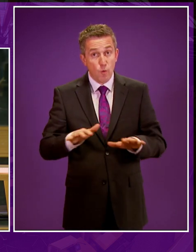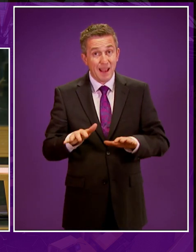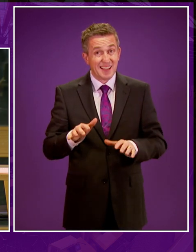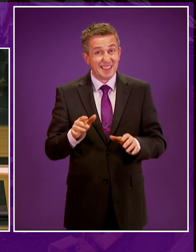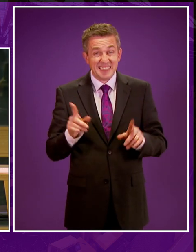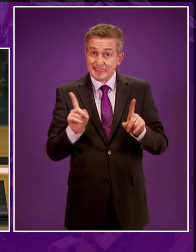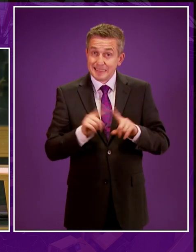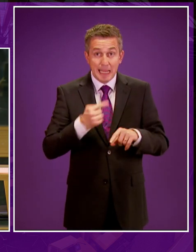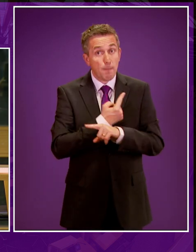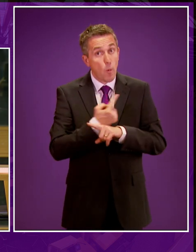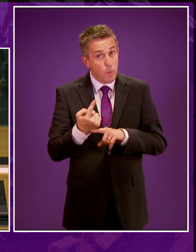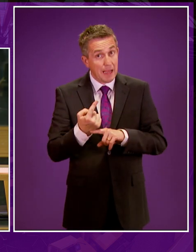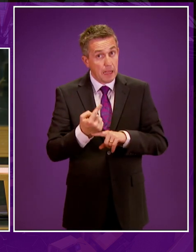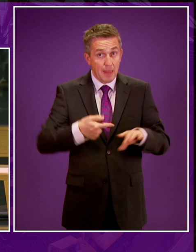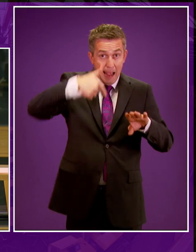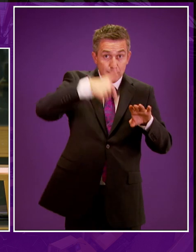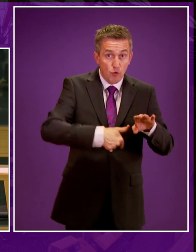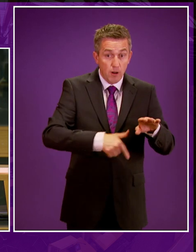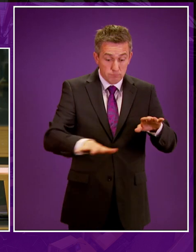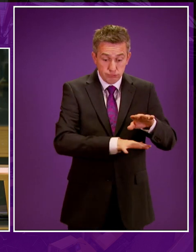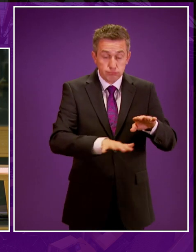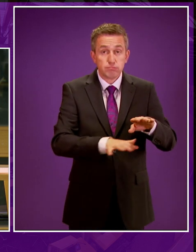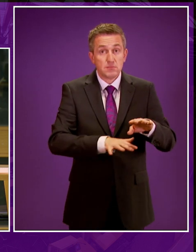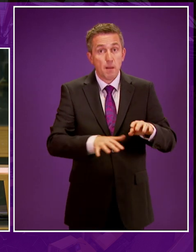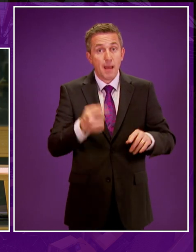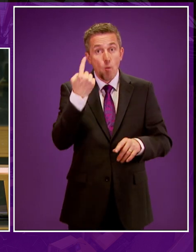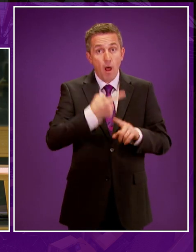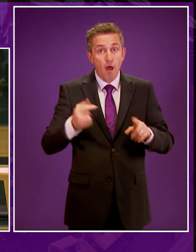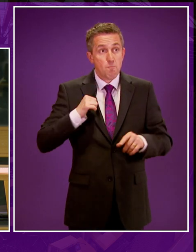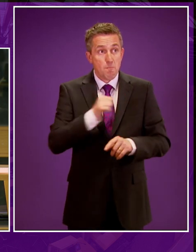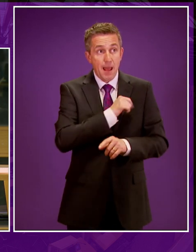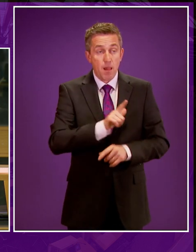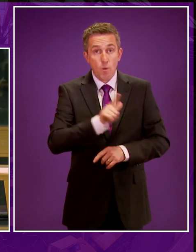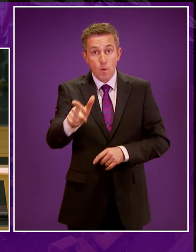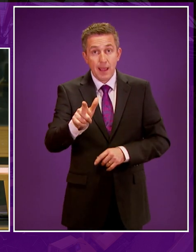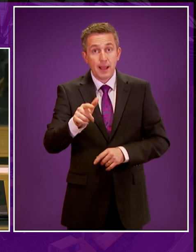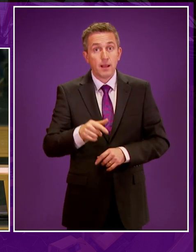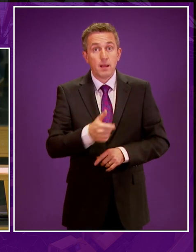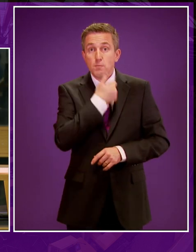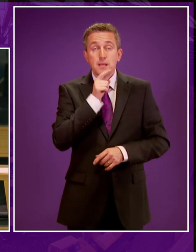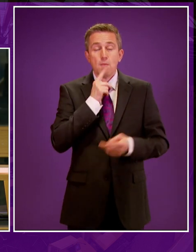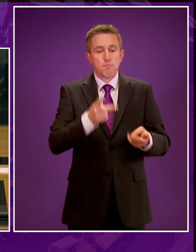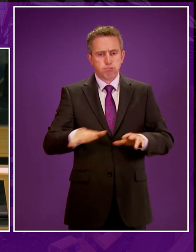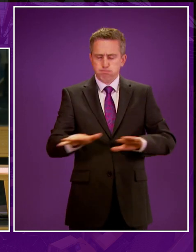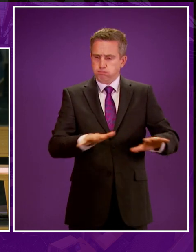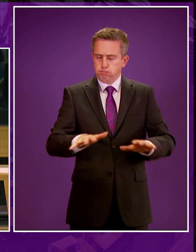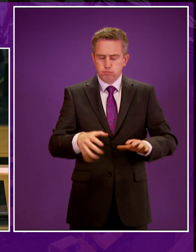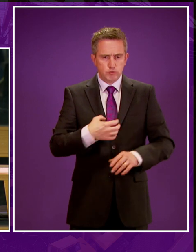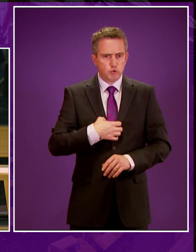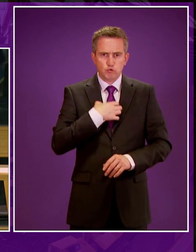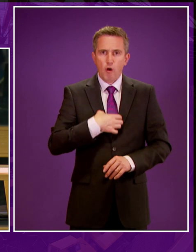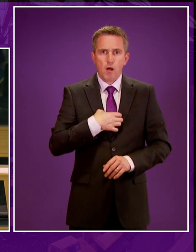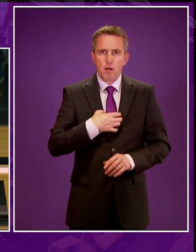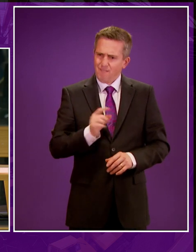had occurred the same week hydraulic fracturing began about a mile and a half away. And those who experienced the earthquake responded with shock.